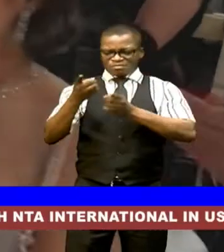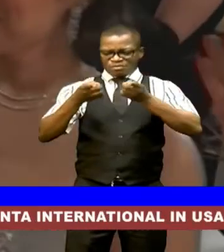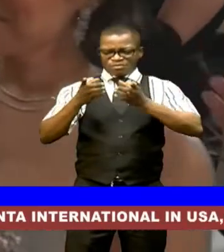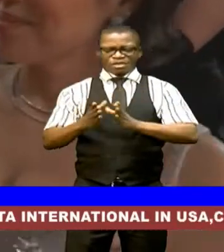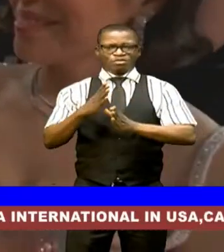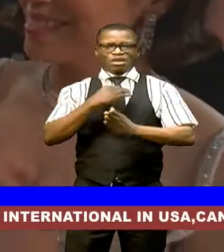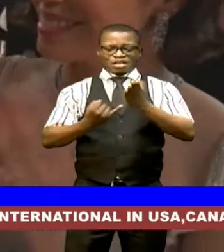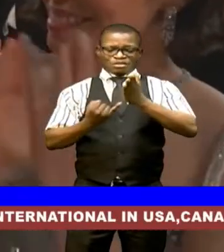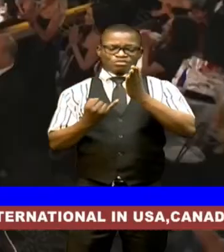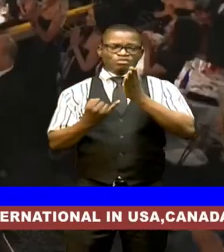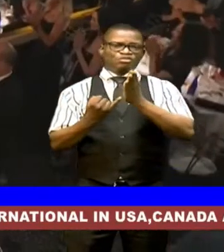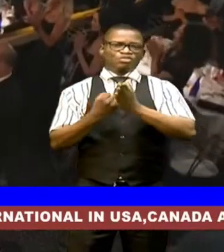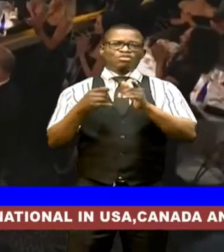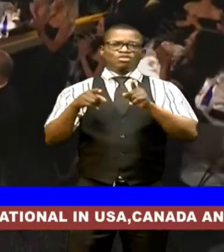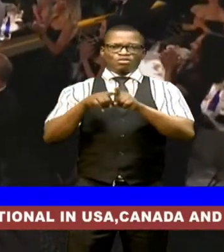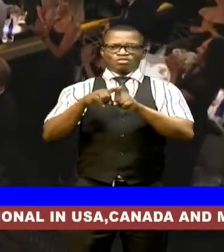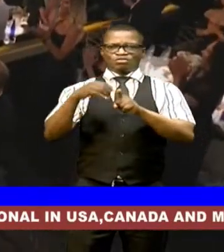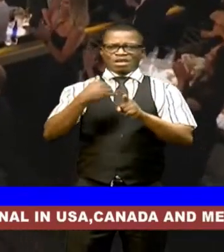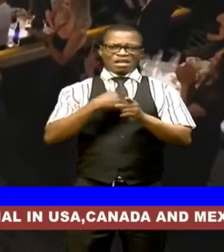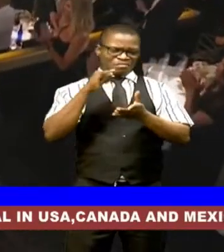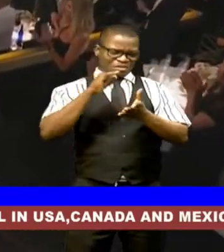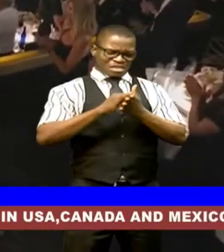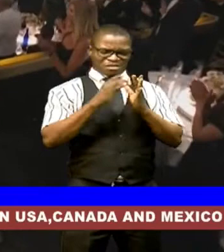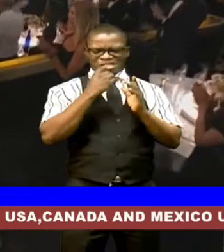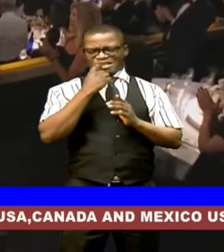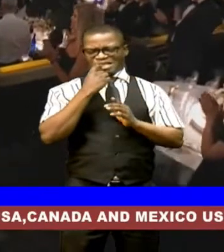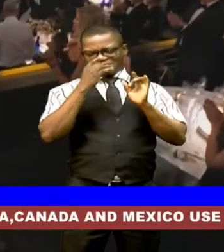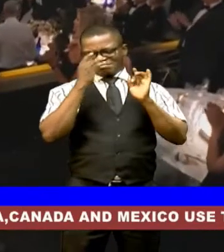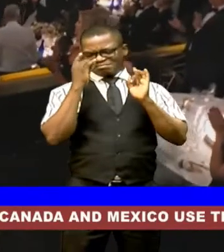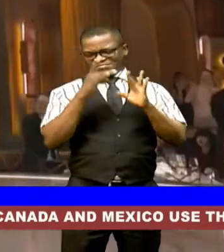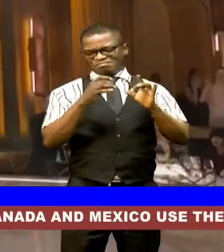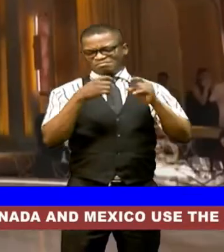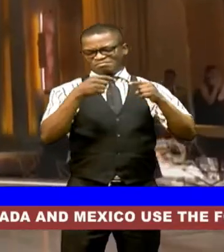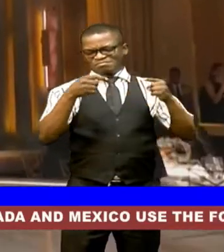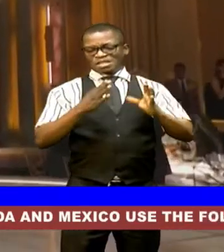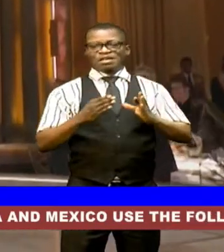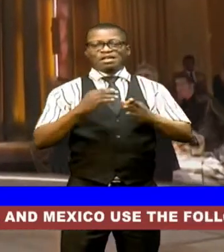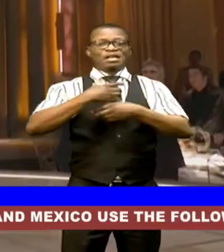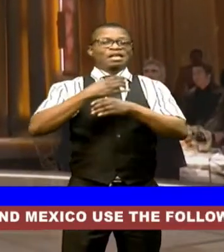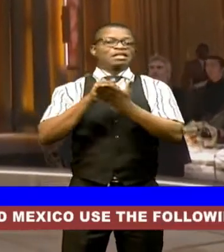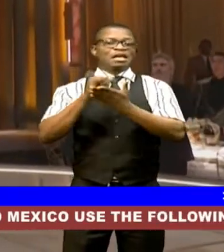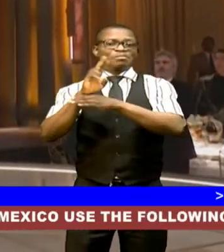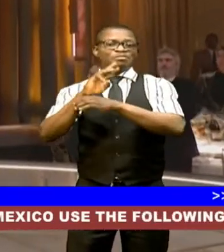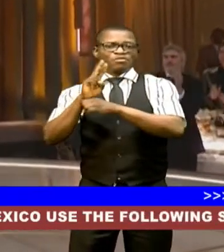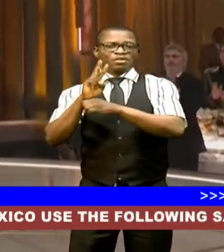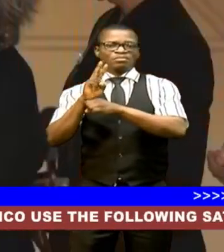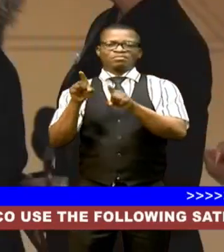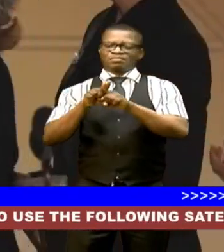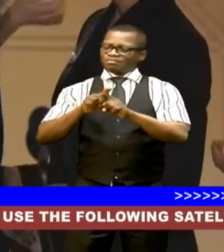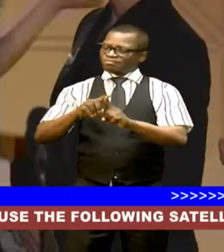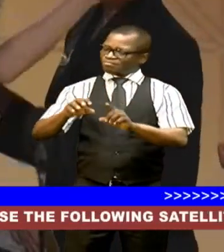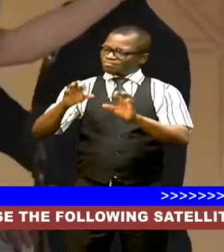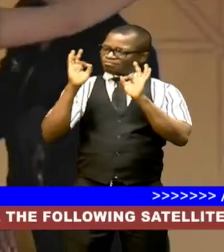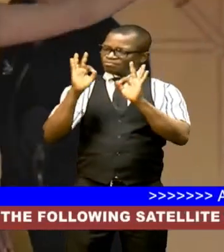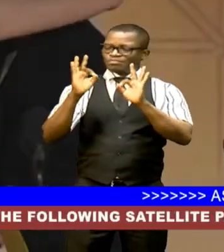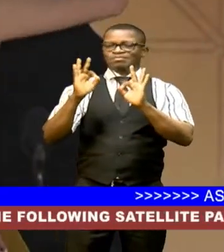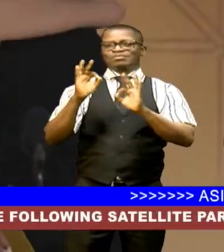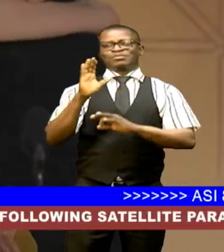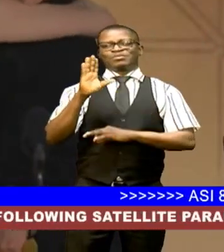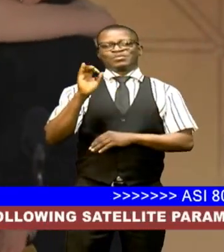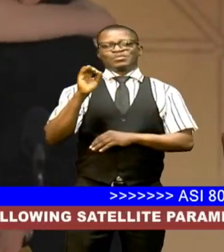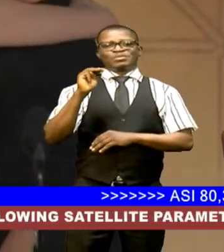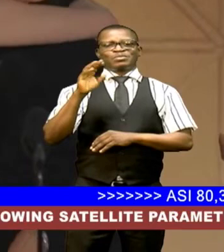donnie jr portraying the protagonist beta rival praised the movie as a masterpiece comfort fashion